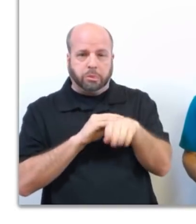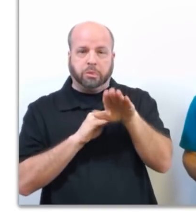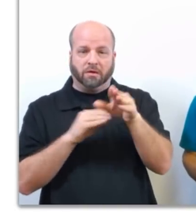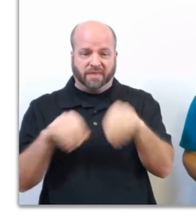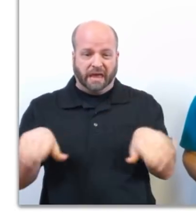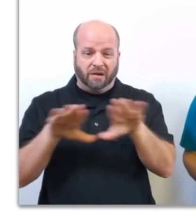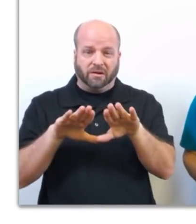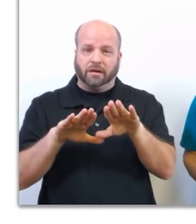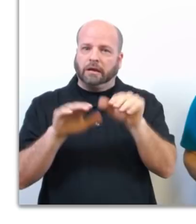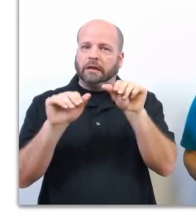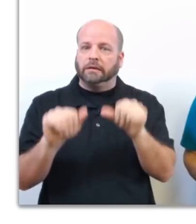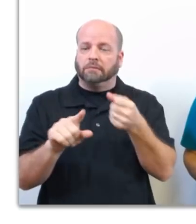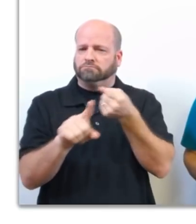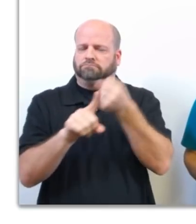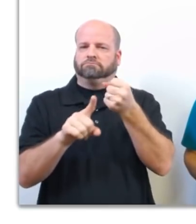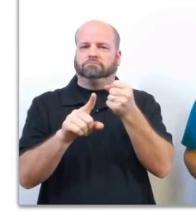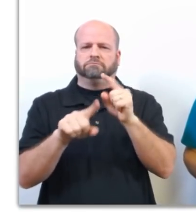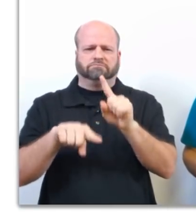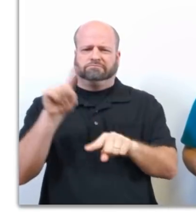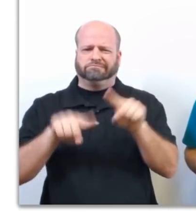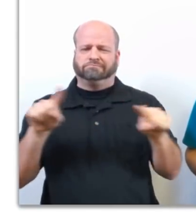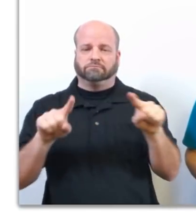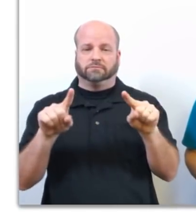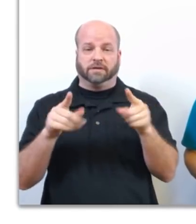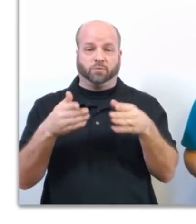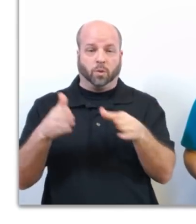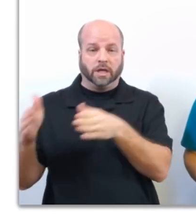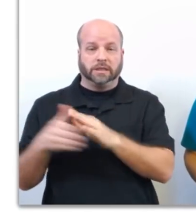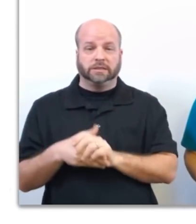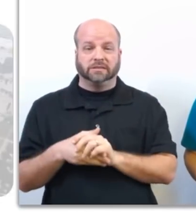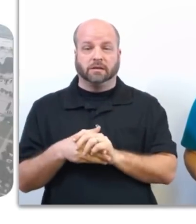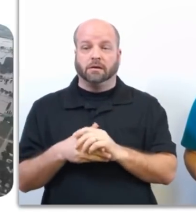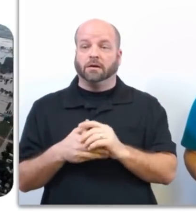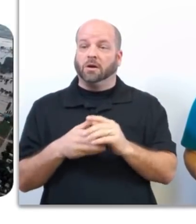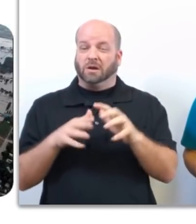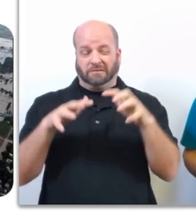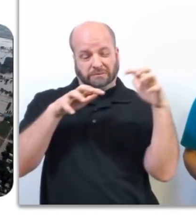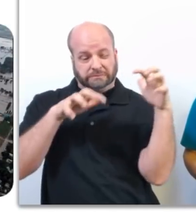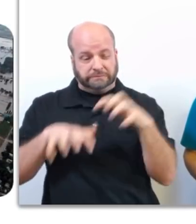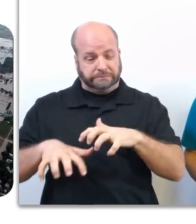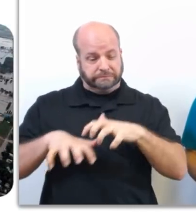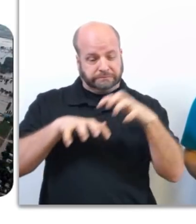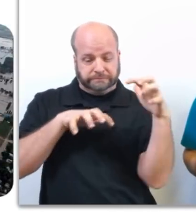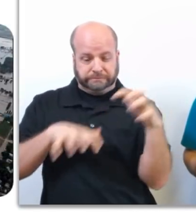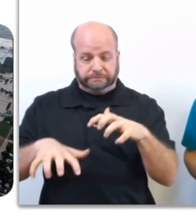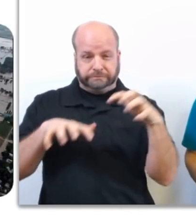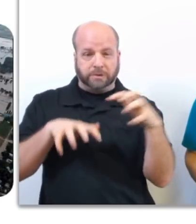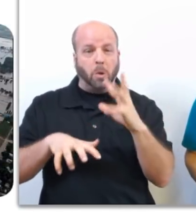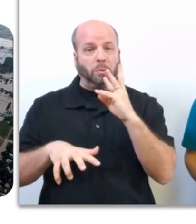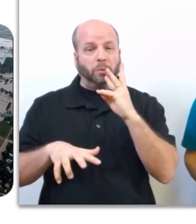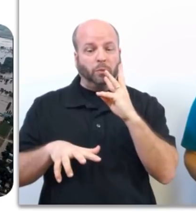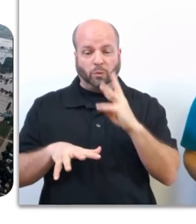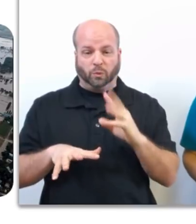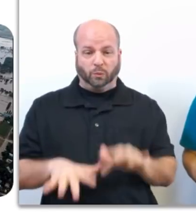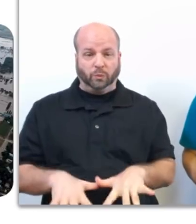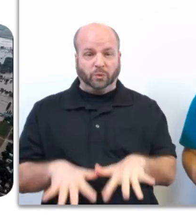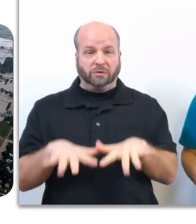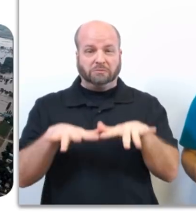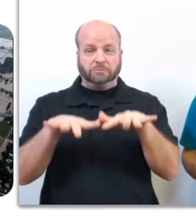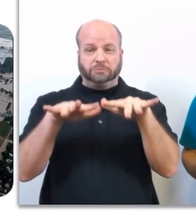many different forms. When intense or prolonged heavy rains fall, rivers can swell for days.